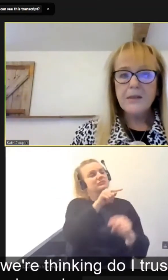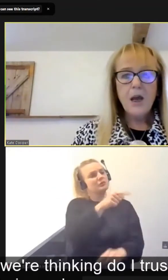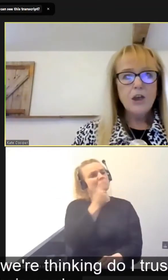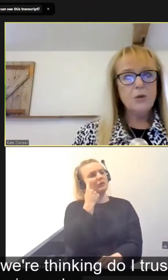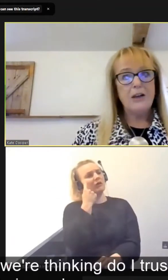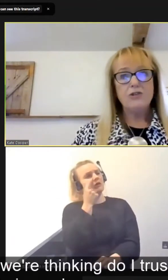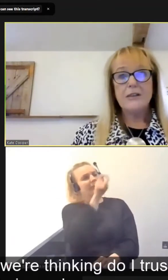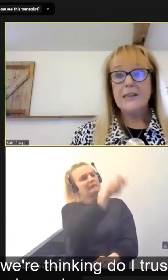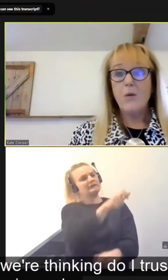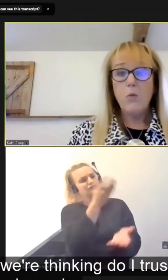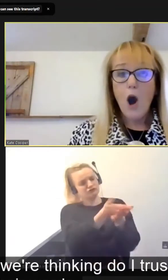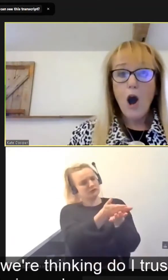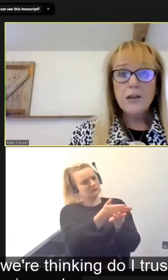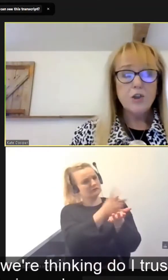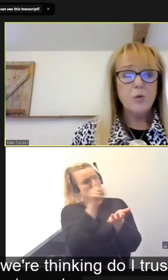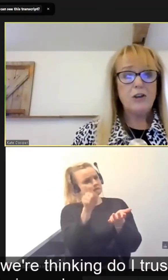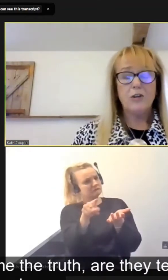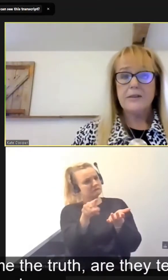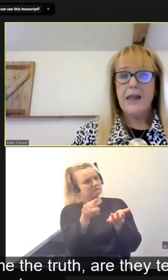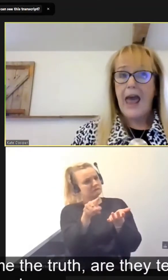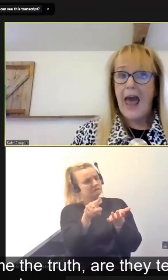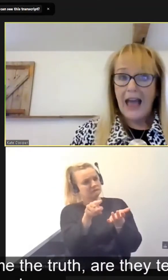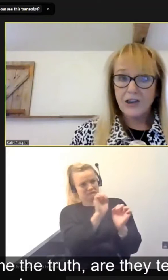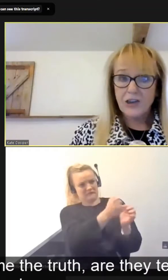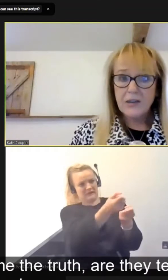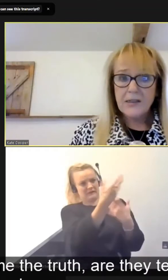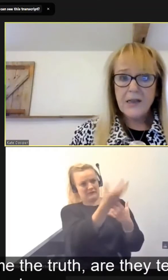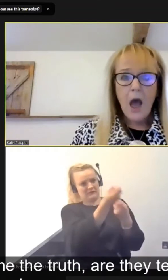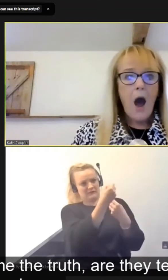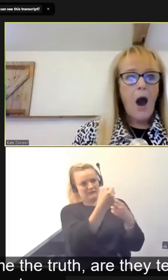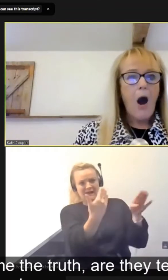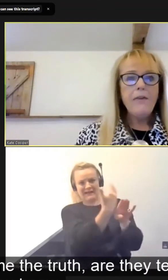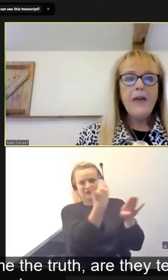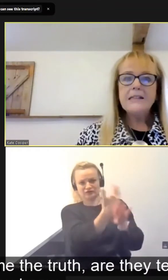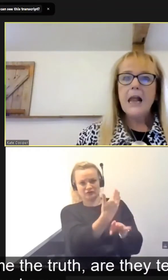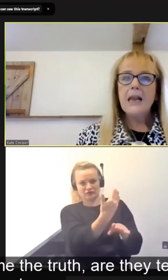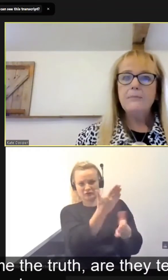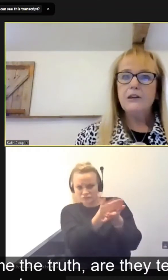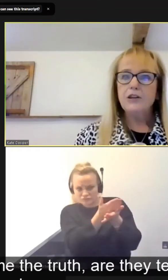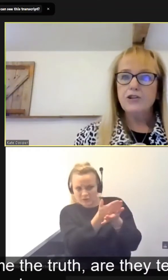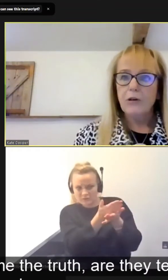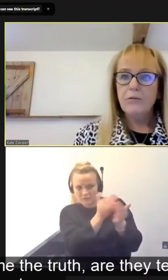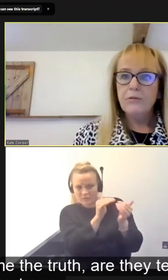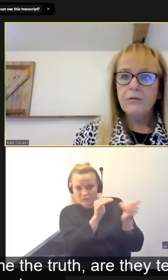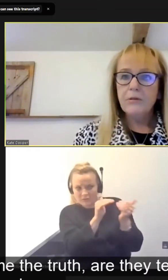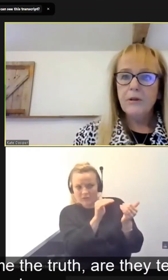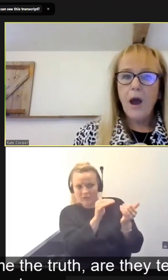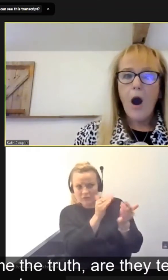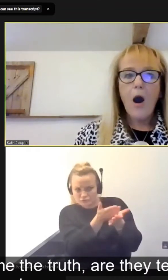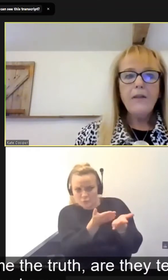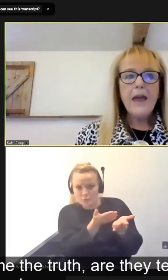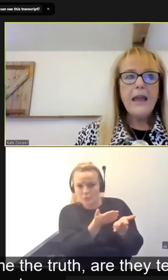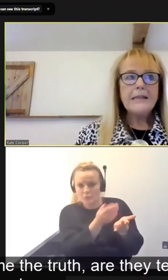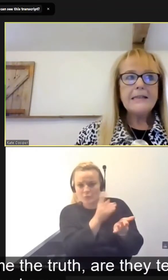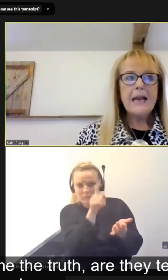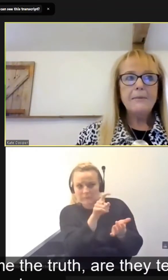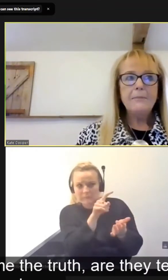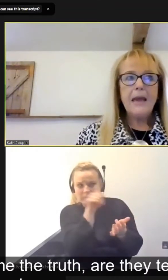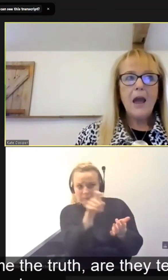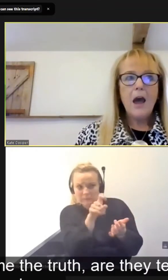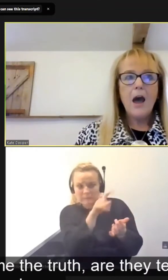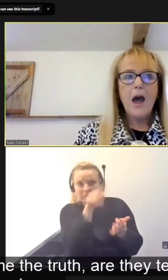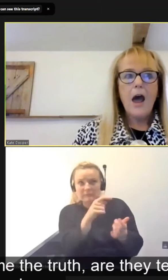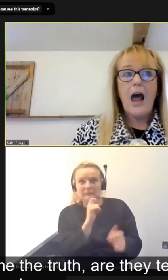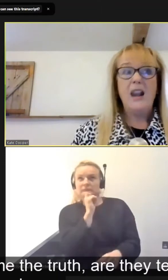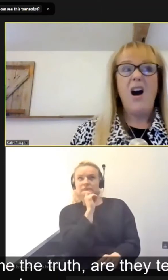person? Do I trust their words? Do I trust their actions? Are they telling me the truth? Are they telling